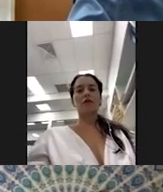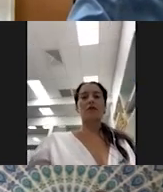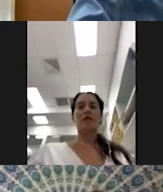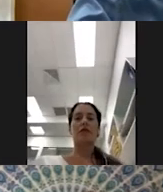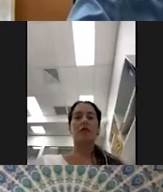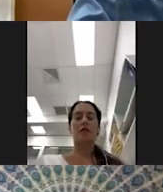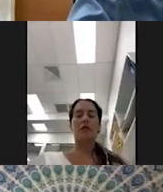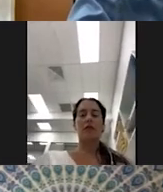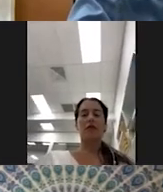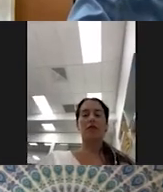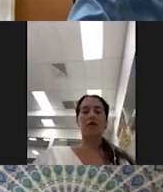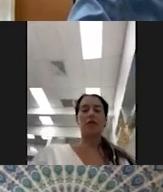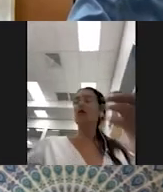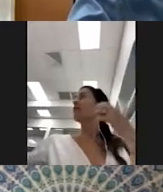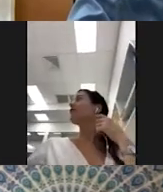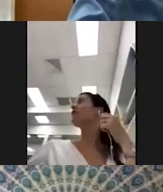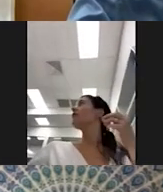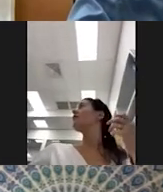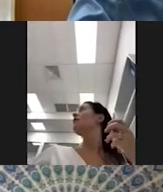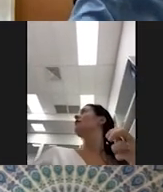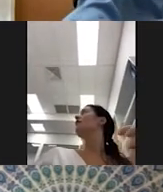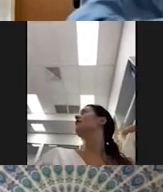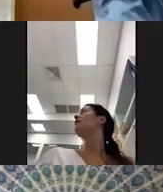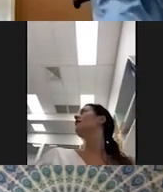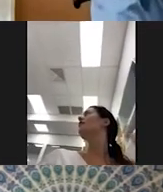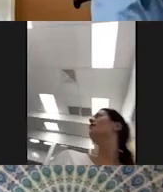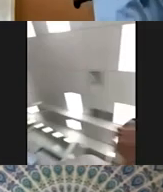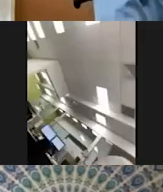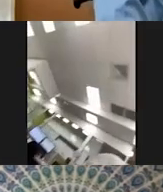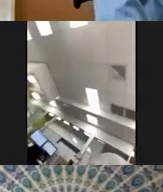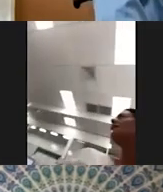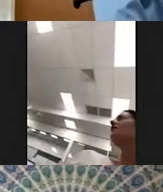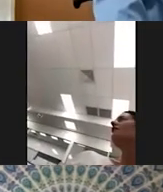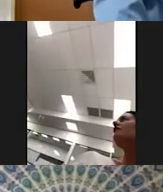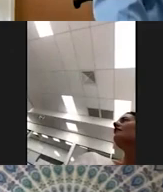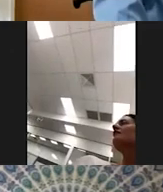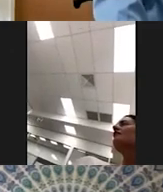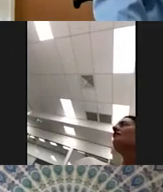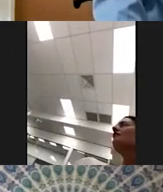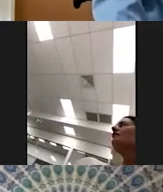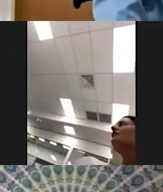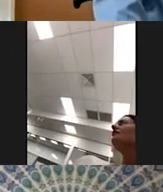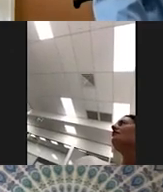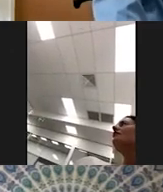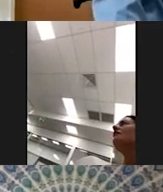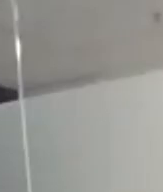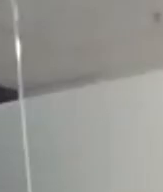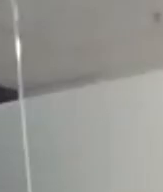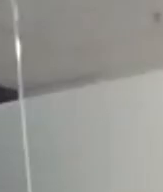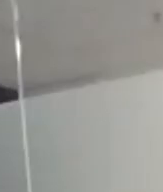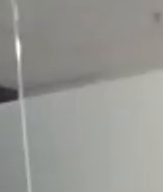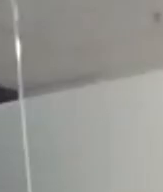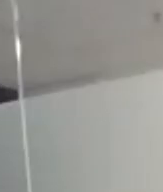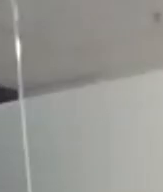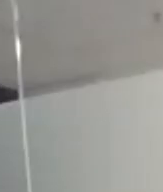And many participants have asked if an independent assessment could be done by a practitioner or a professional who knows them well, who